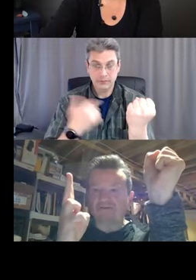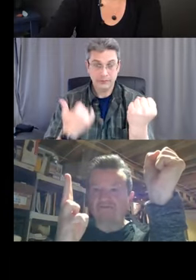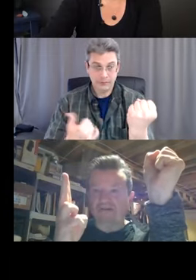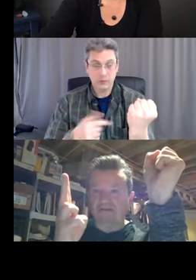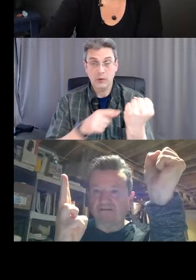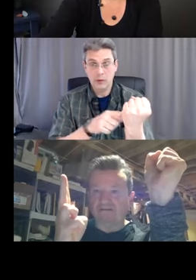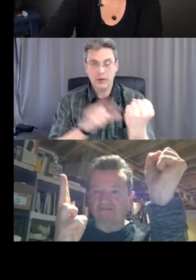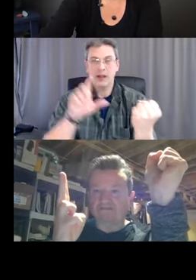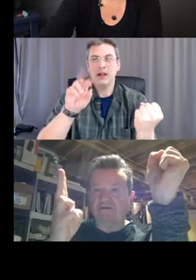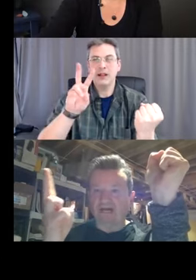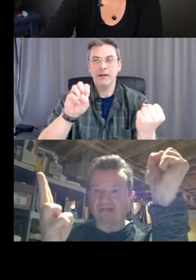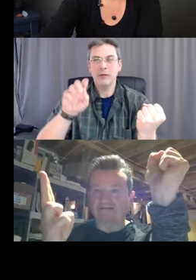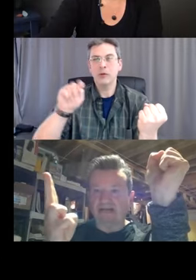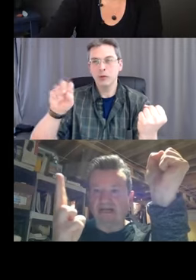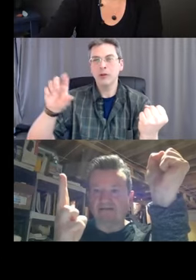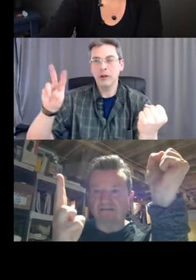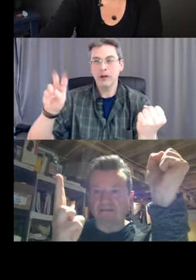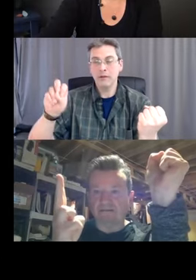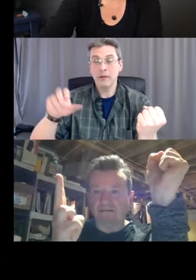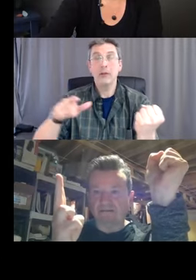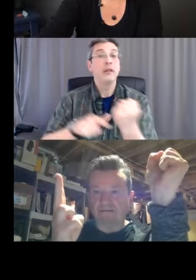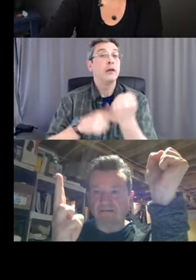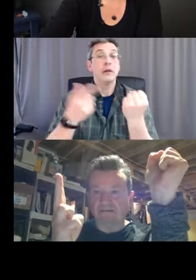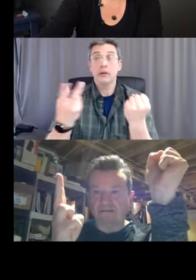take your two fingers from your ungloved hand.